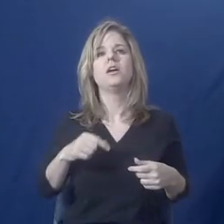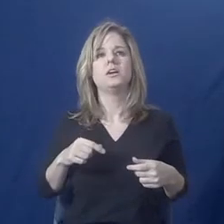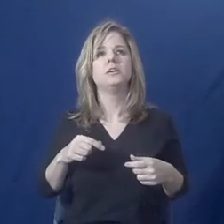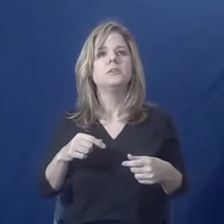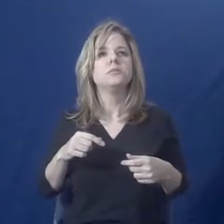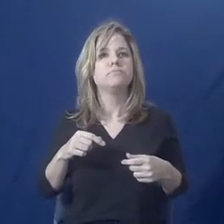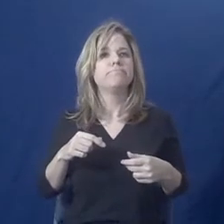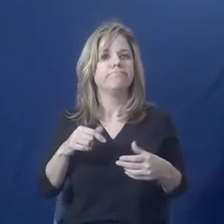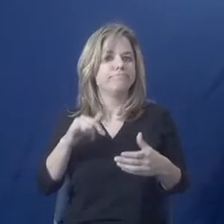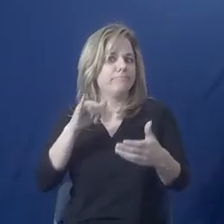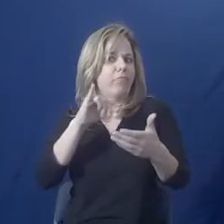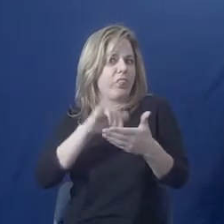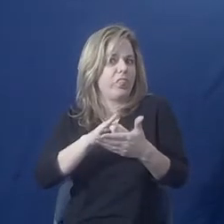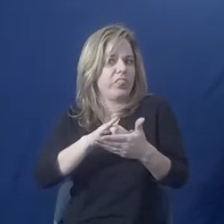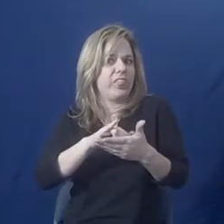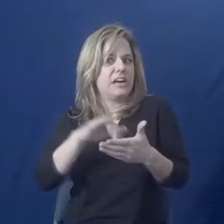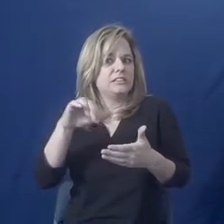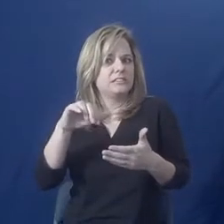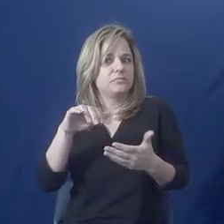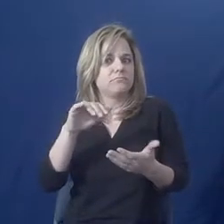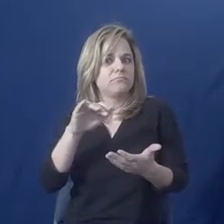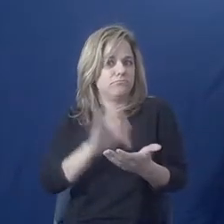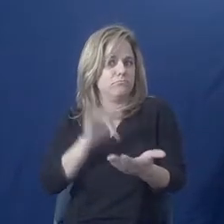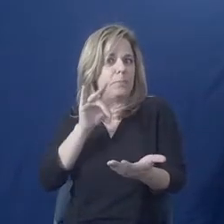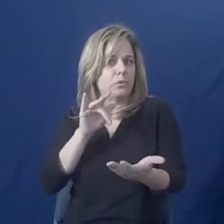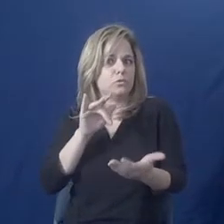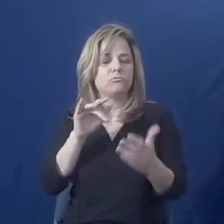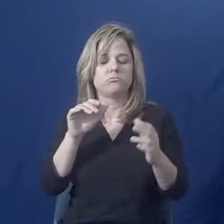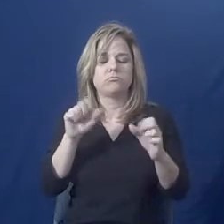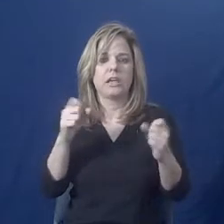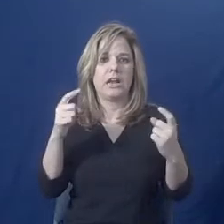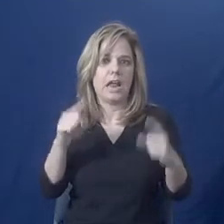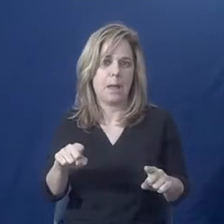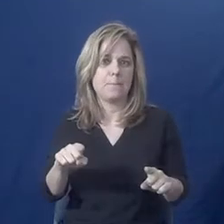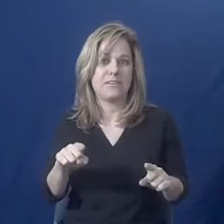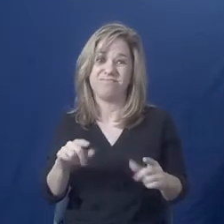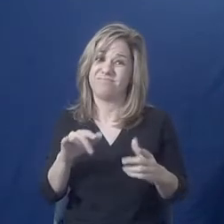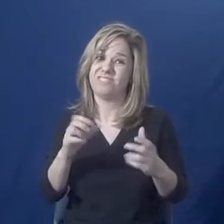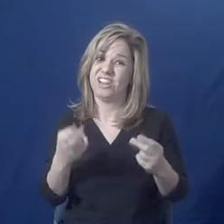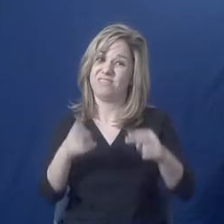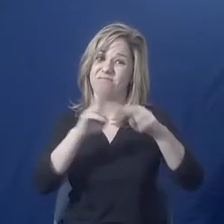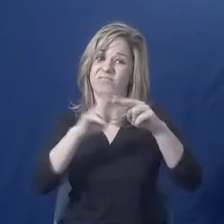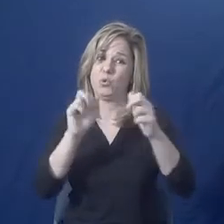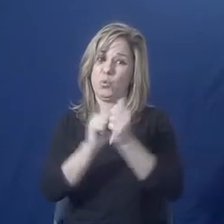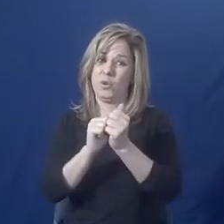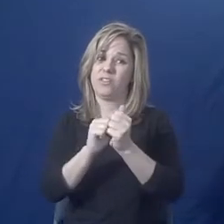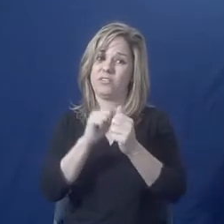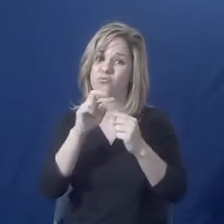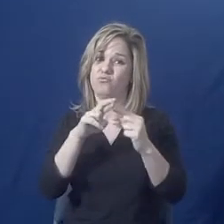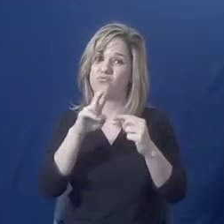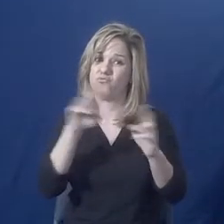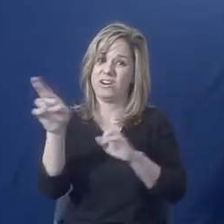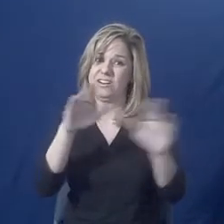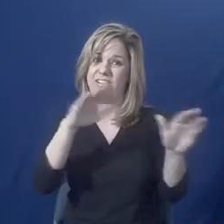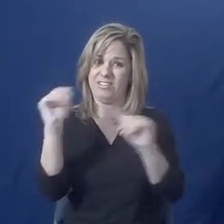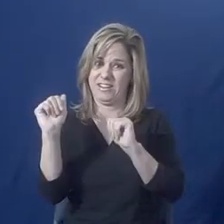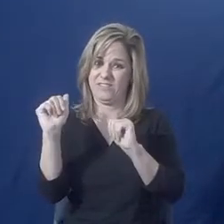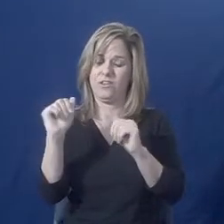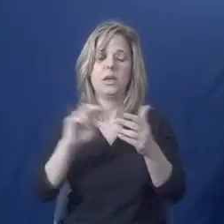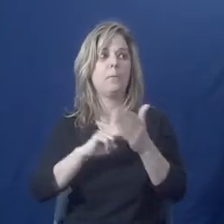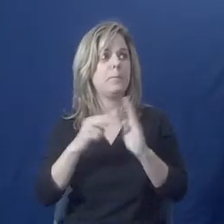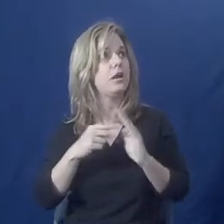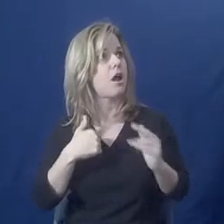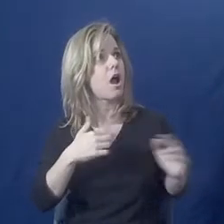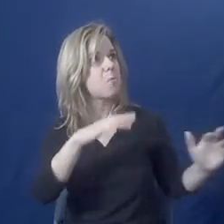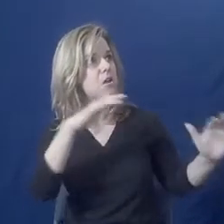is an abuse, a possible side effect to the risk of leaving. So if you say you're going to go,